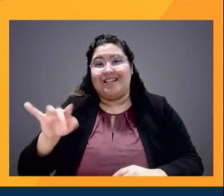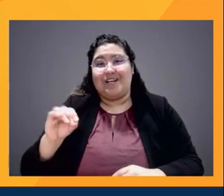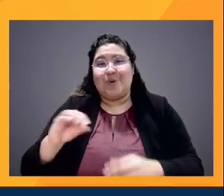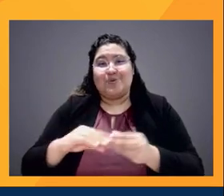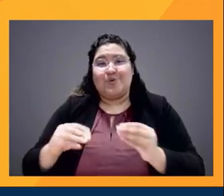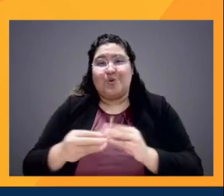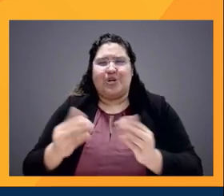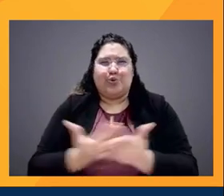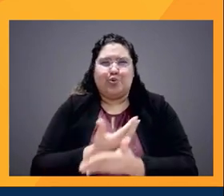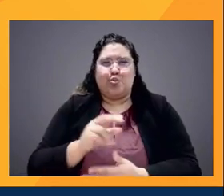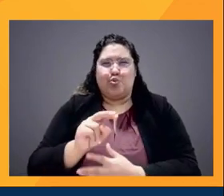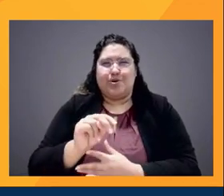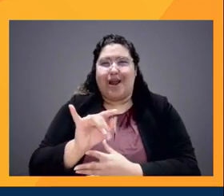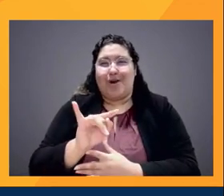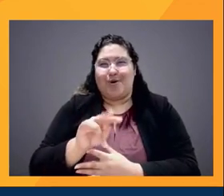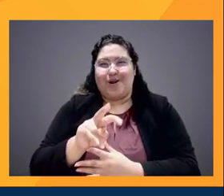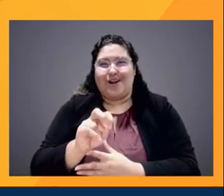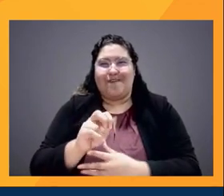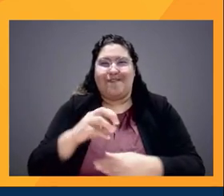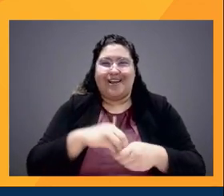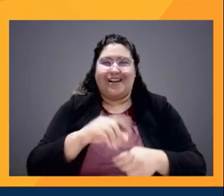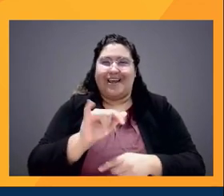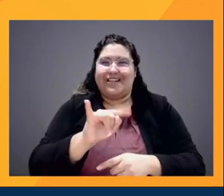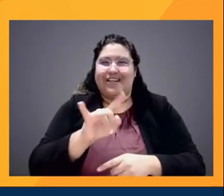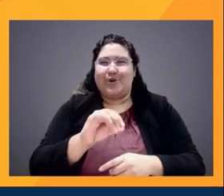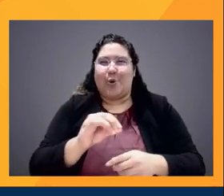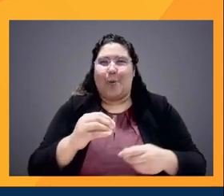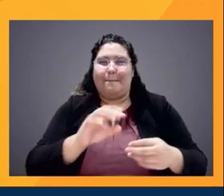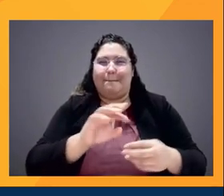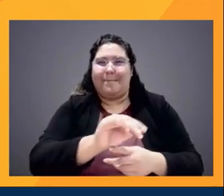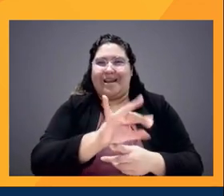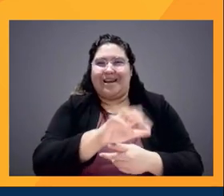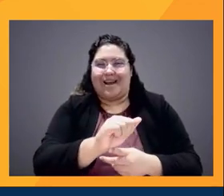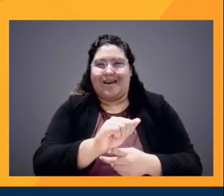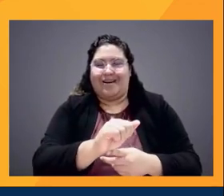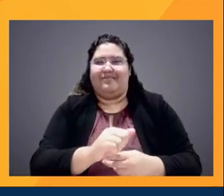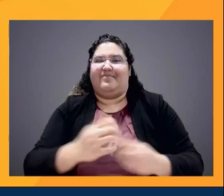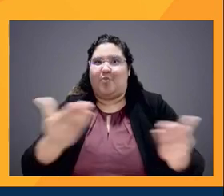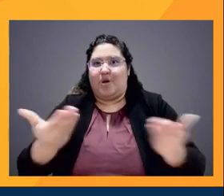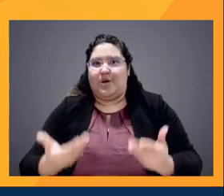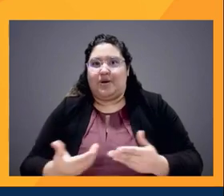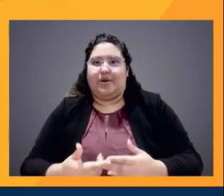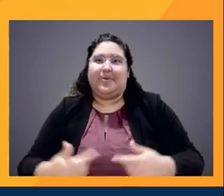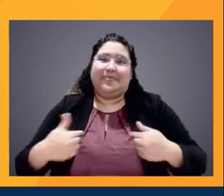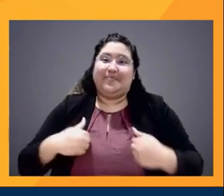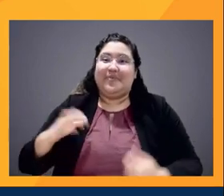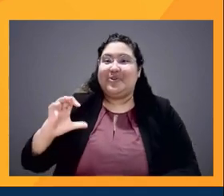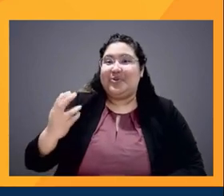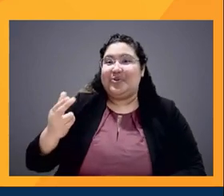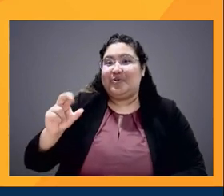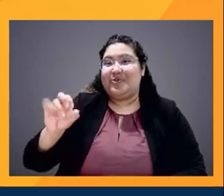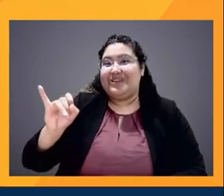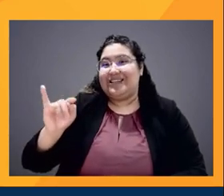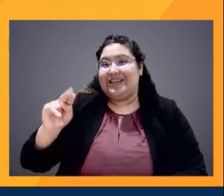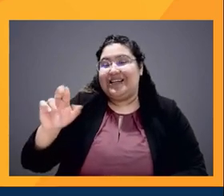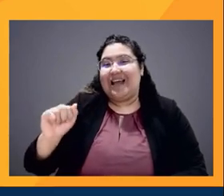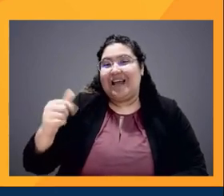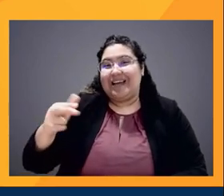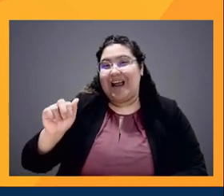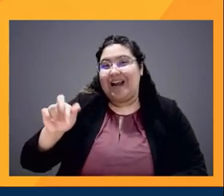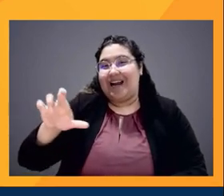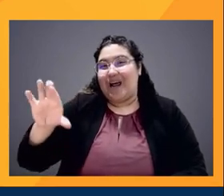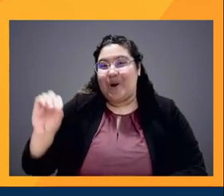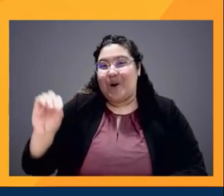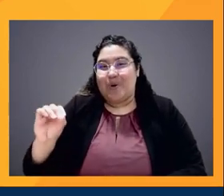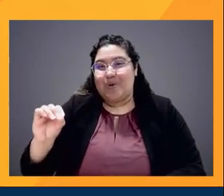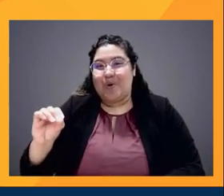American media. I am your moderator today. My name is Cristina Guerrero, or like my mom likes to call me, Cristina Guerrero. And